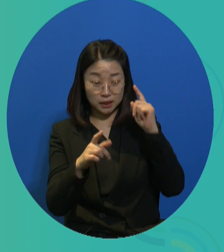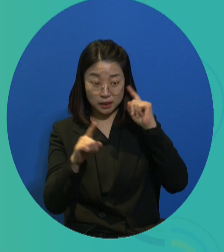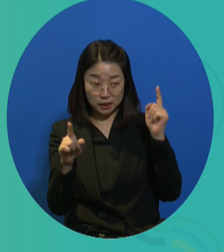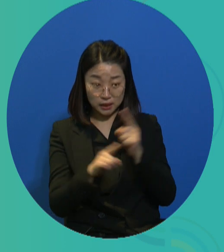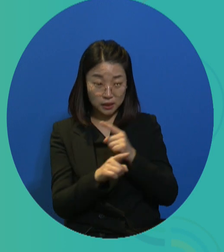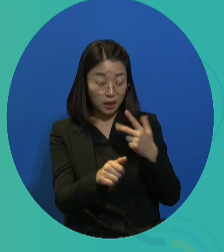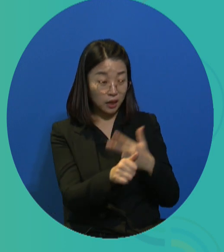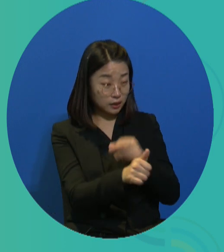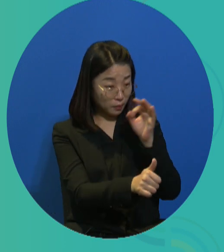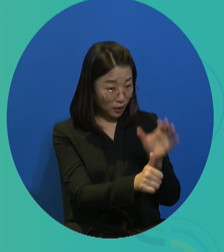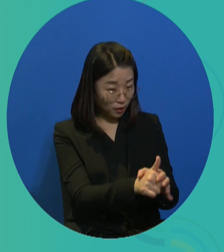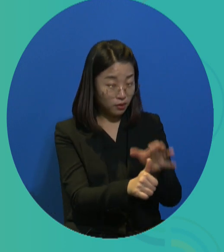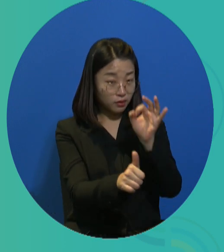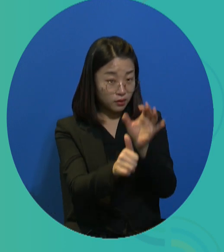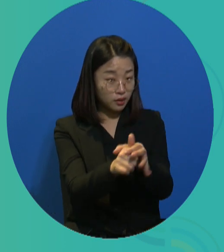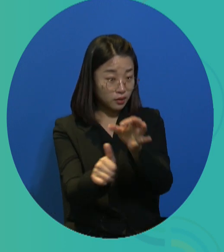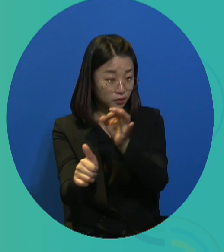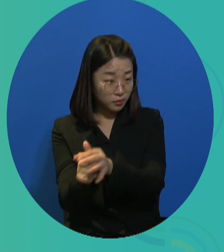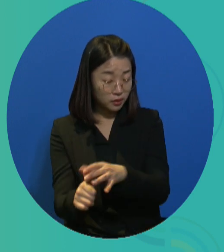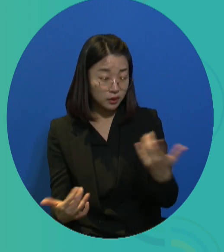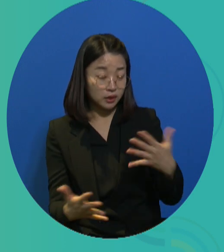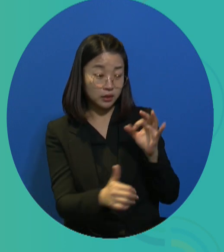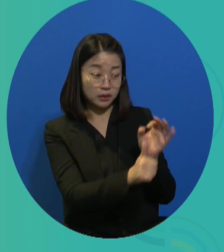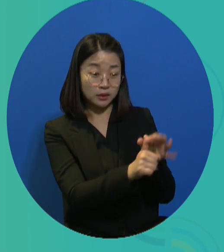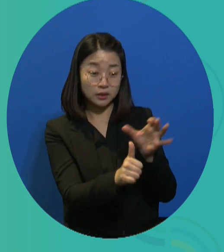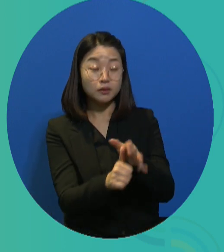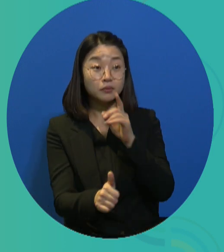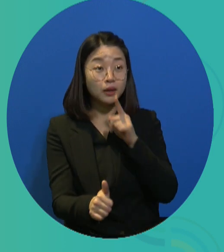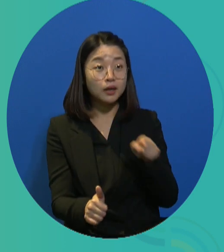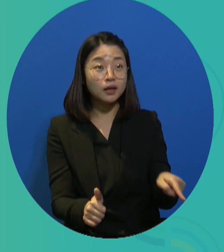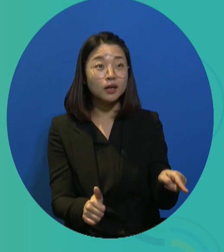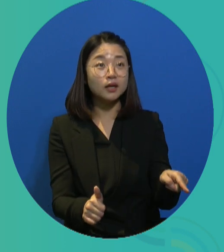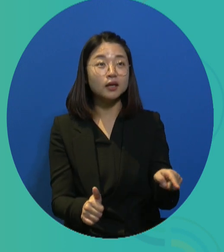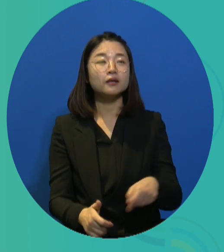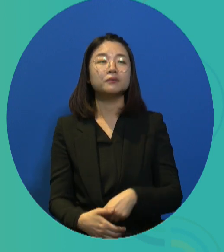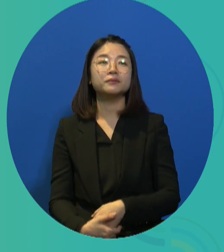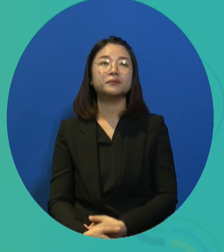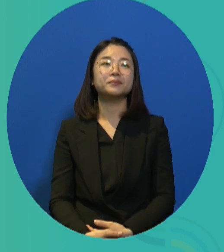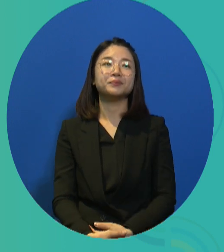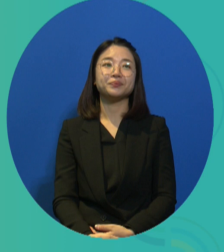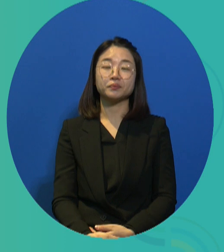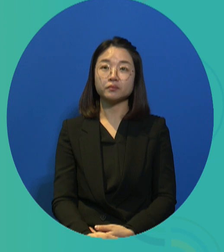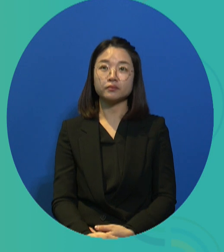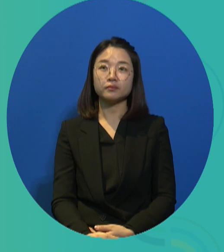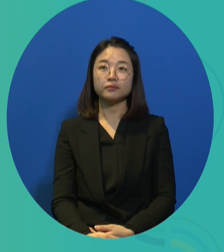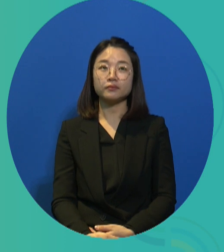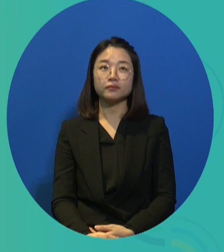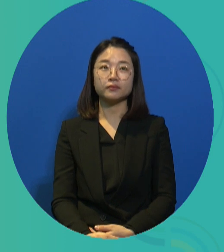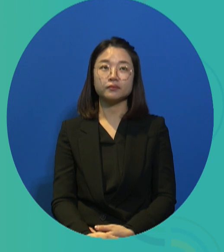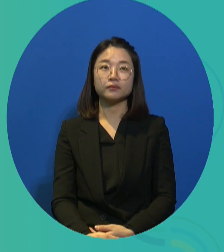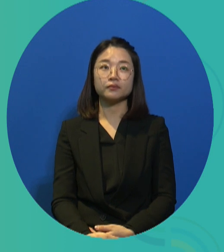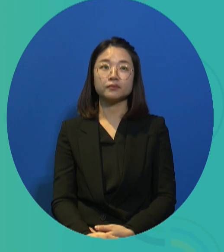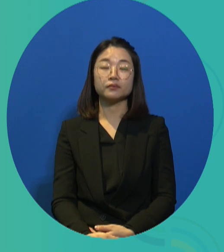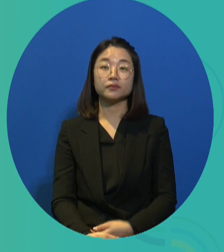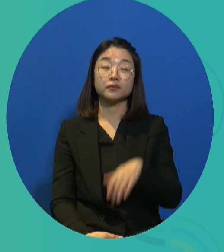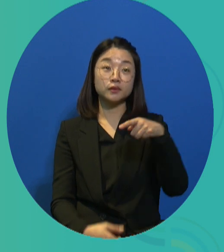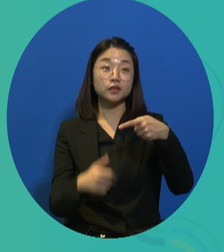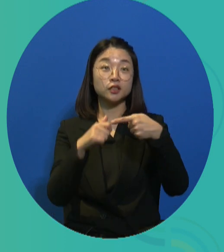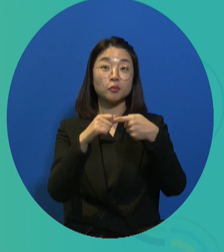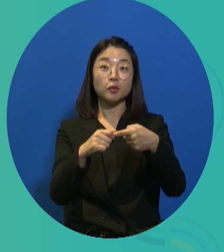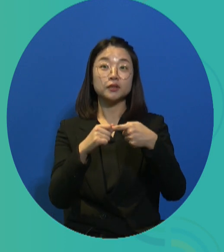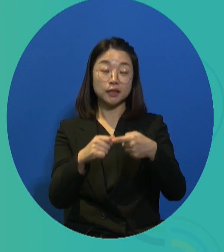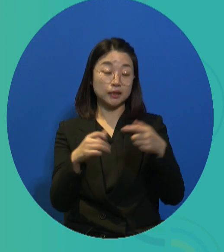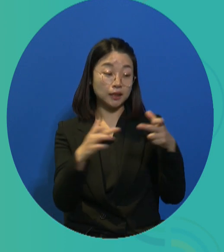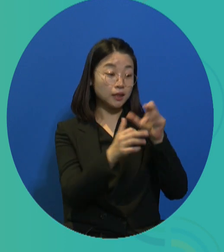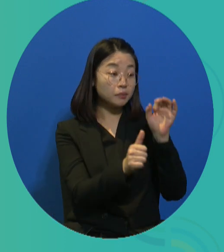advocacy work for rights of the disabled persons and arts and culture activities and awareness raising